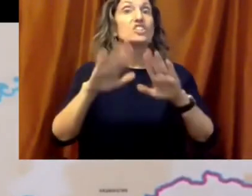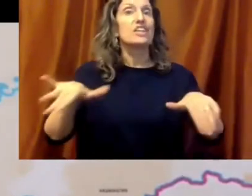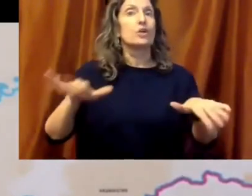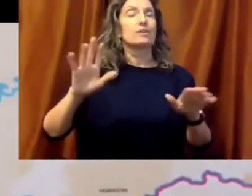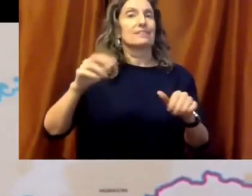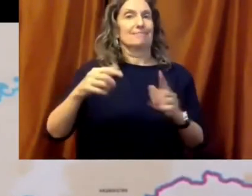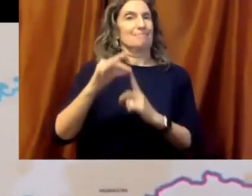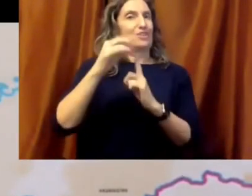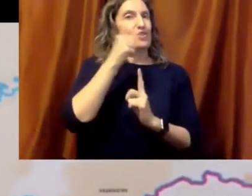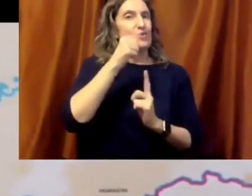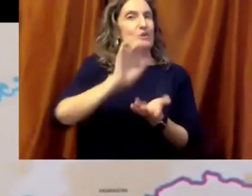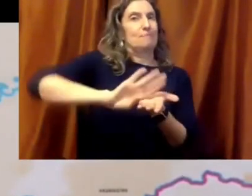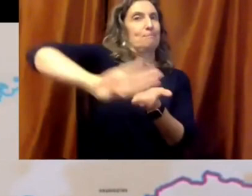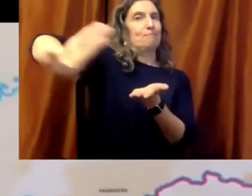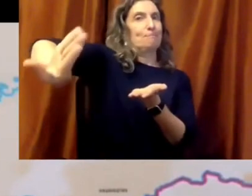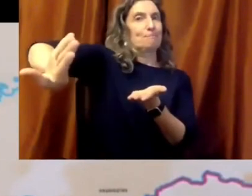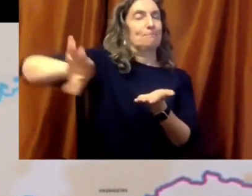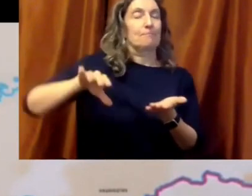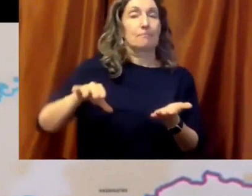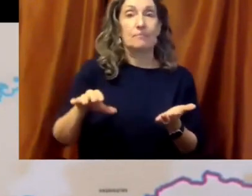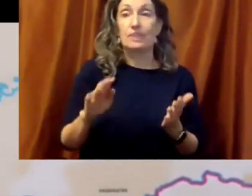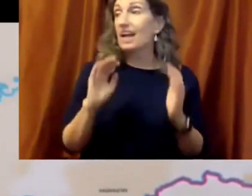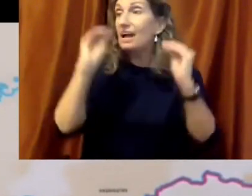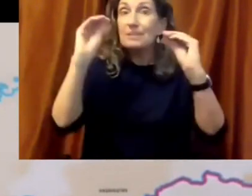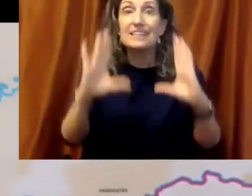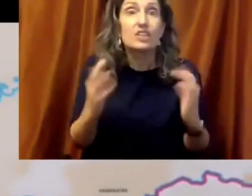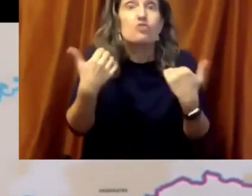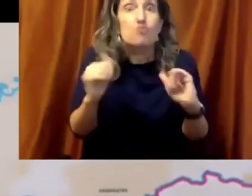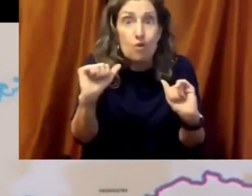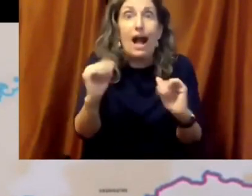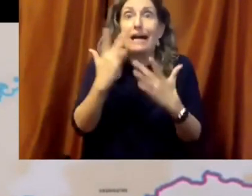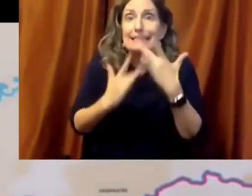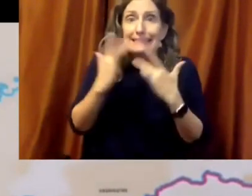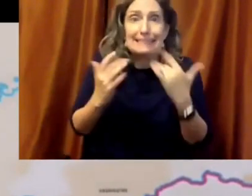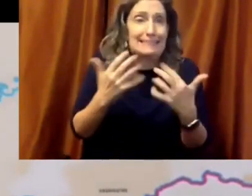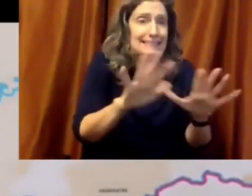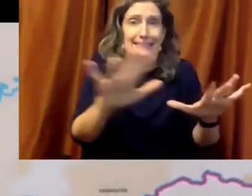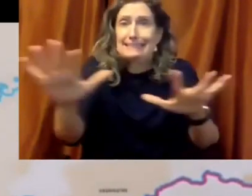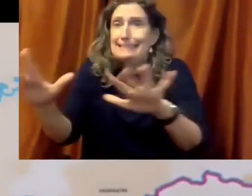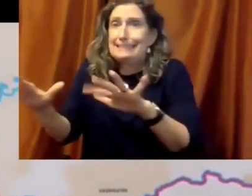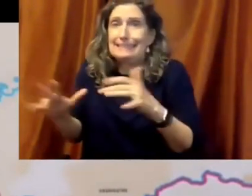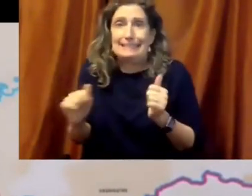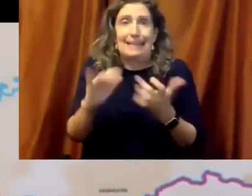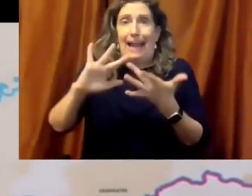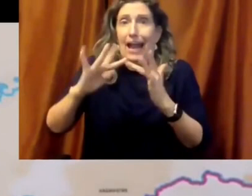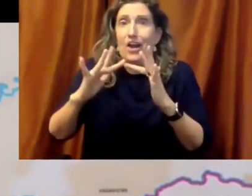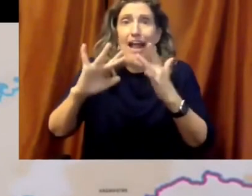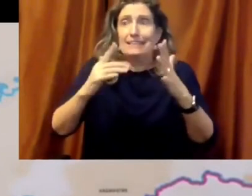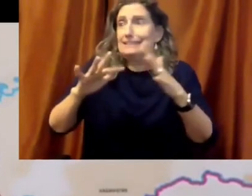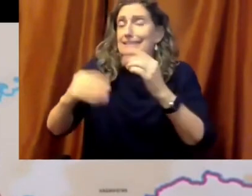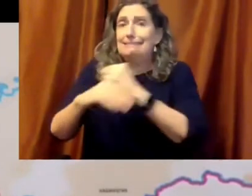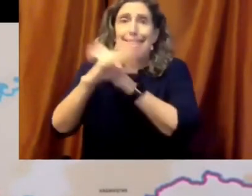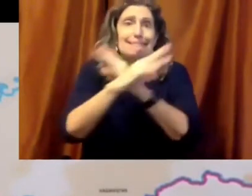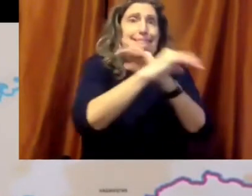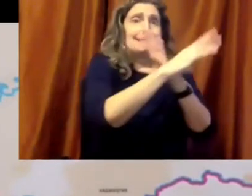practice by the hour, teaching lessons over internet video apps in Belgium, recording radio broadcasts in the Republic of Congo,